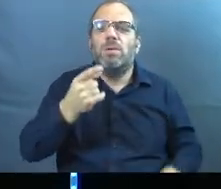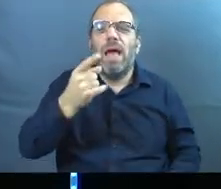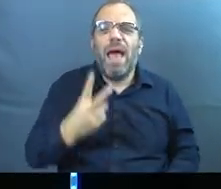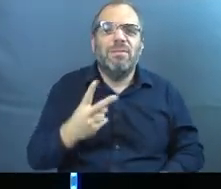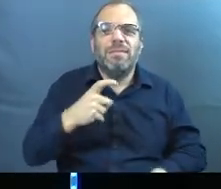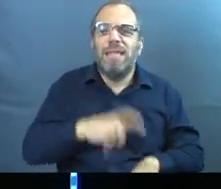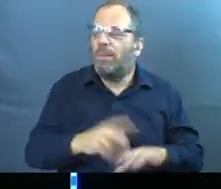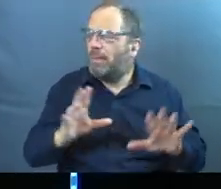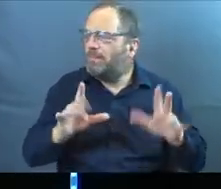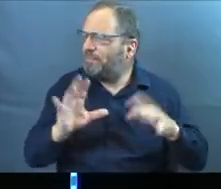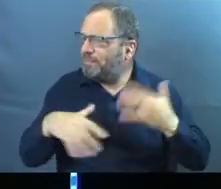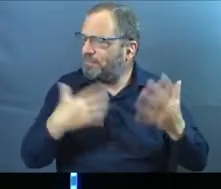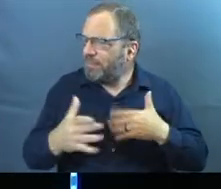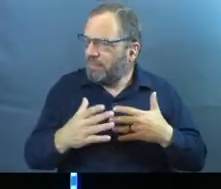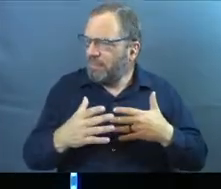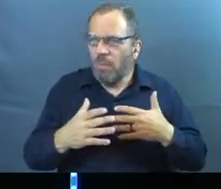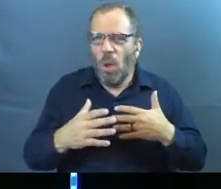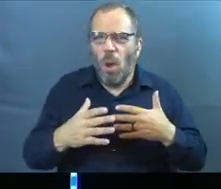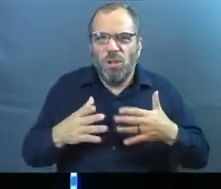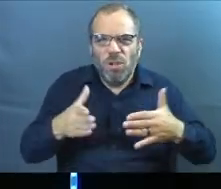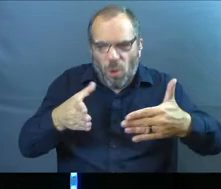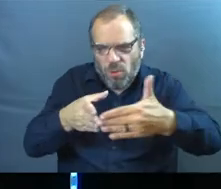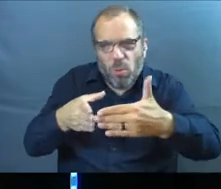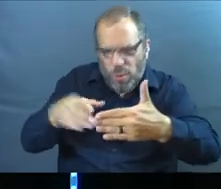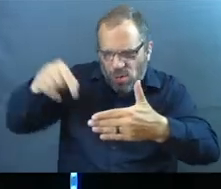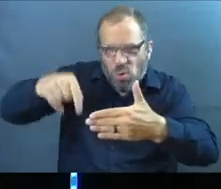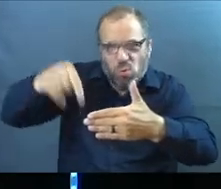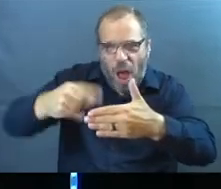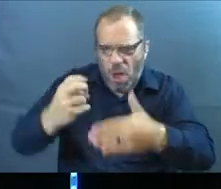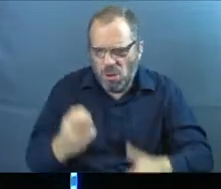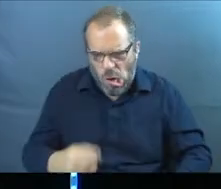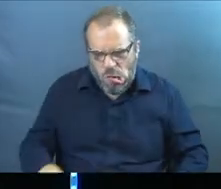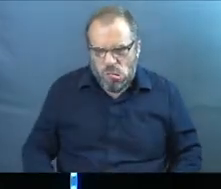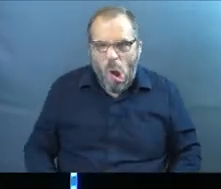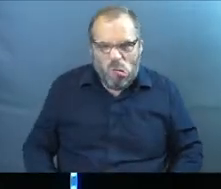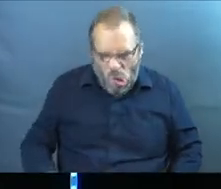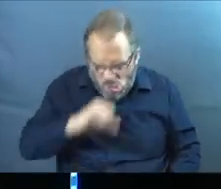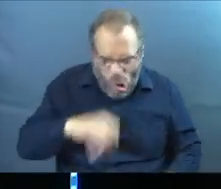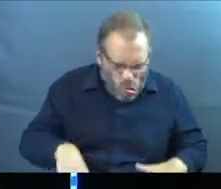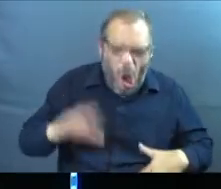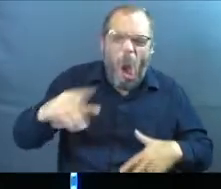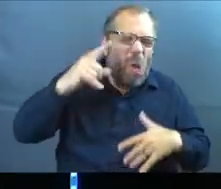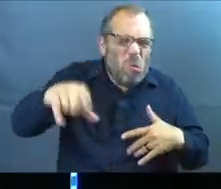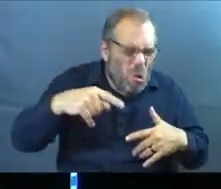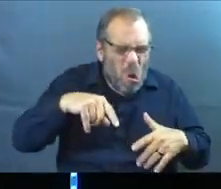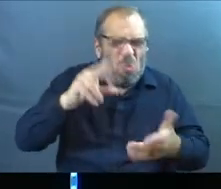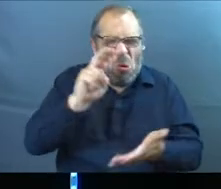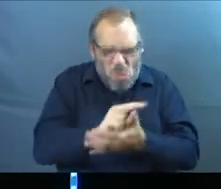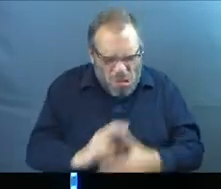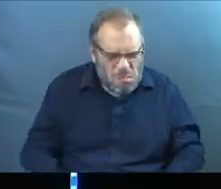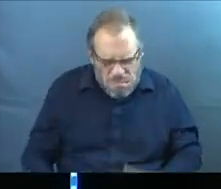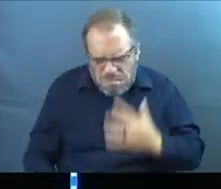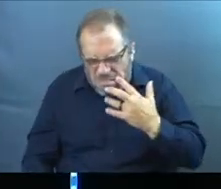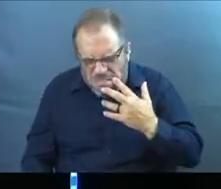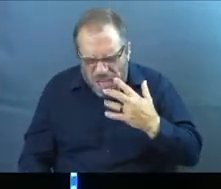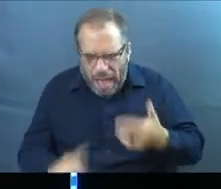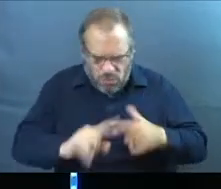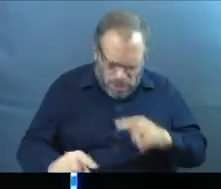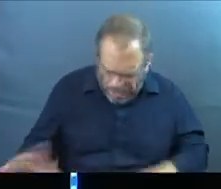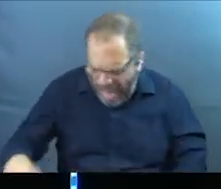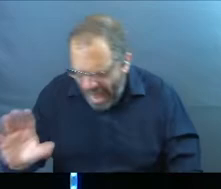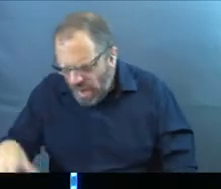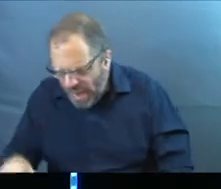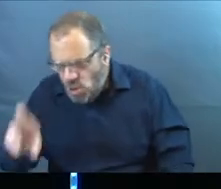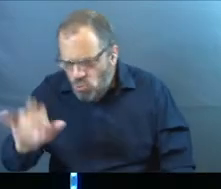moments or the, the, the corner in the ring, you know what I'm saying about when like your guy's getting beat up and you're like, he's going to lose the fight and, you know, and then his trainer